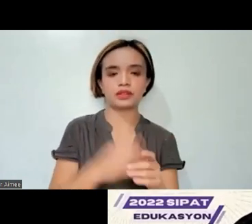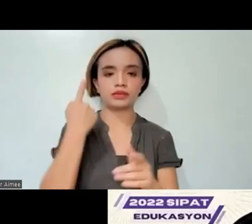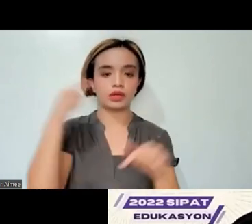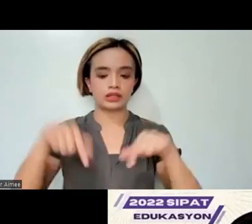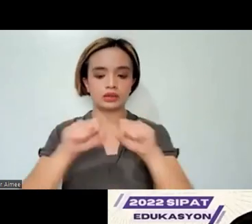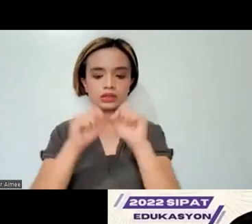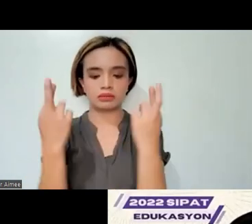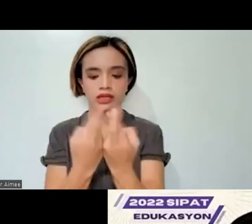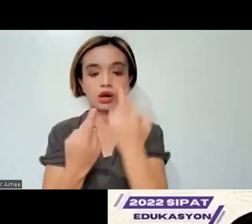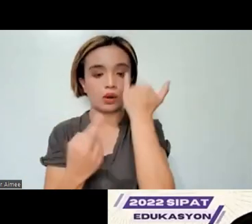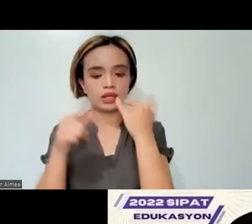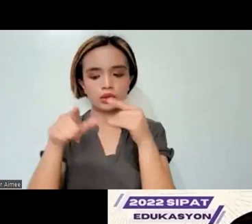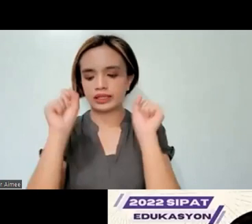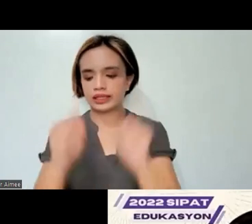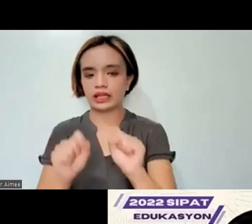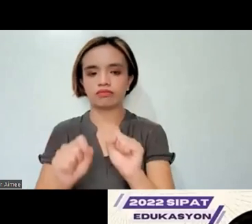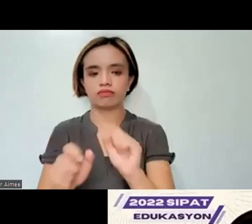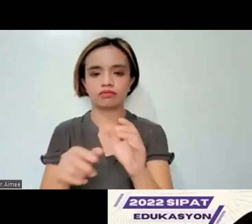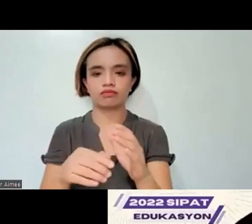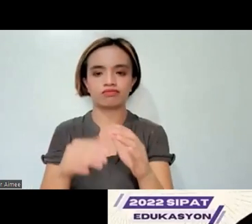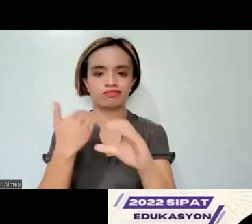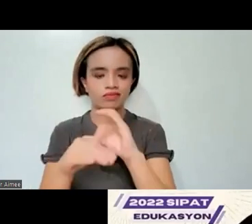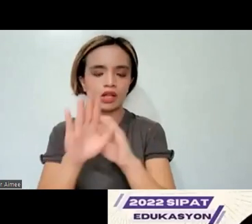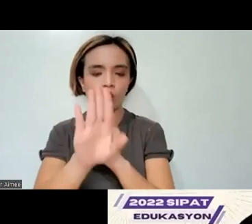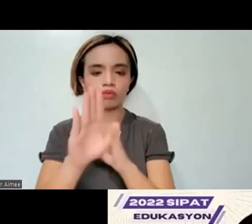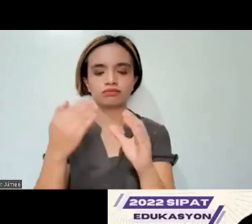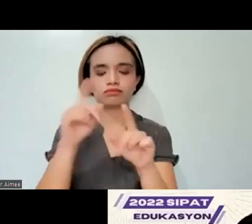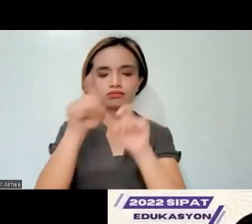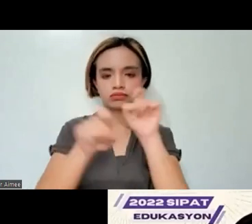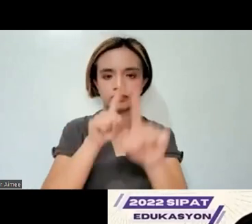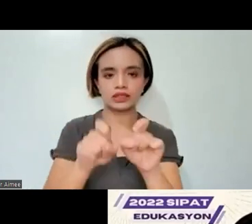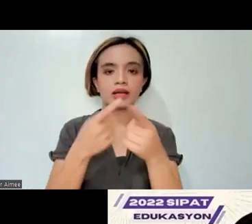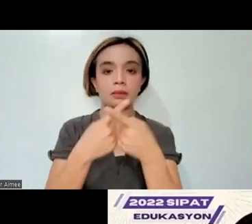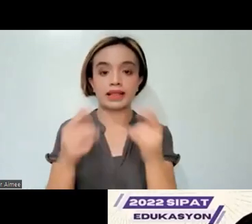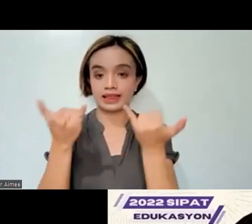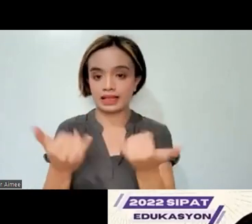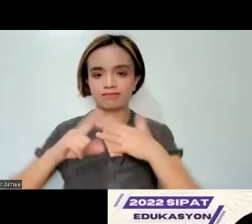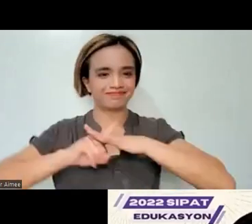so that you can put in your questions. But for now, let me get the ball rolling.